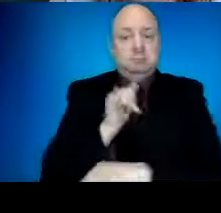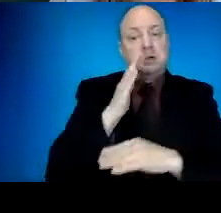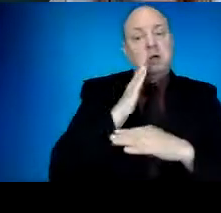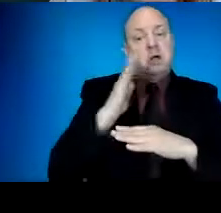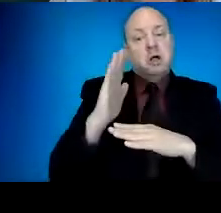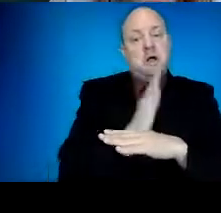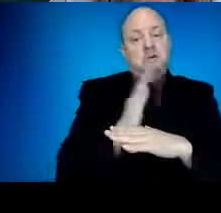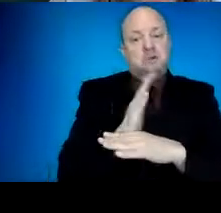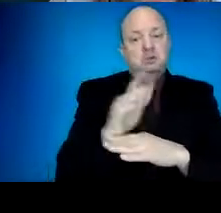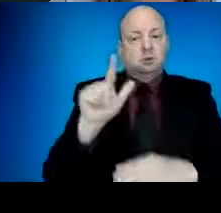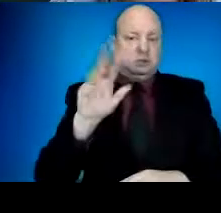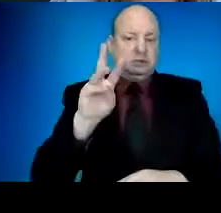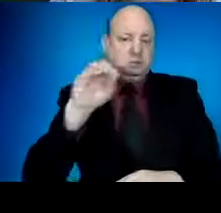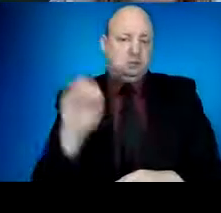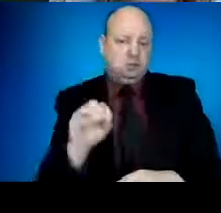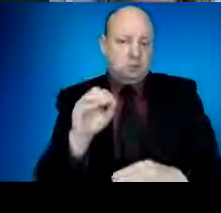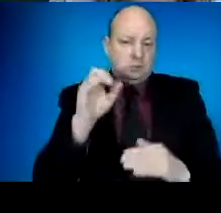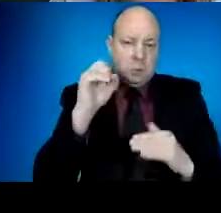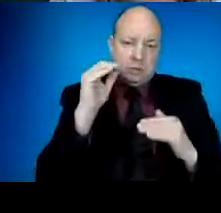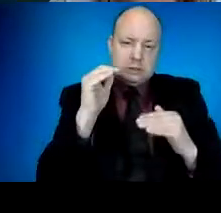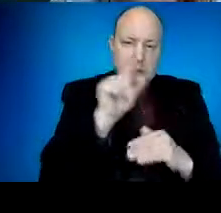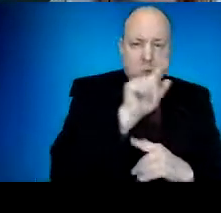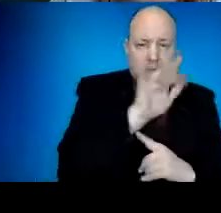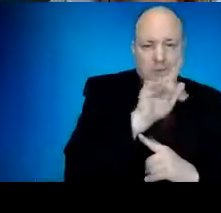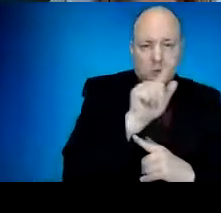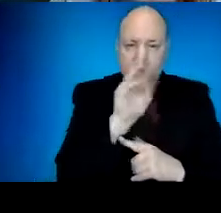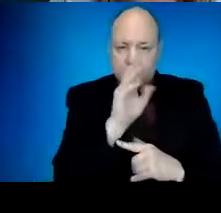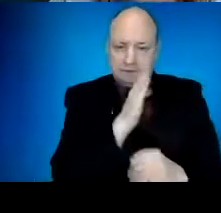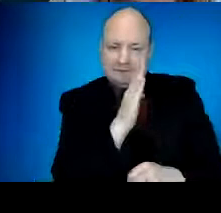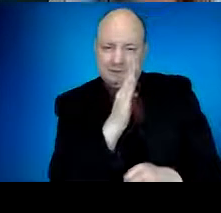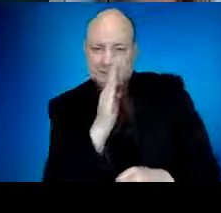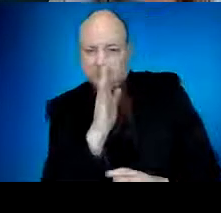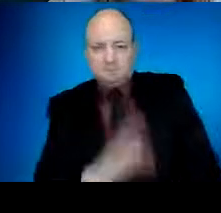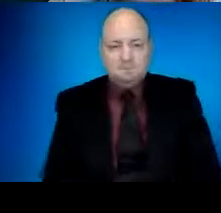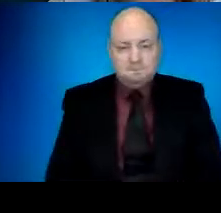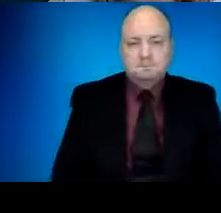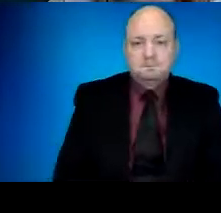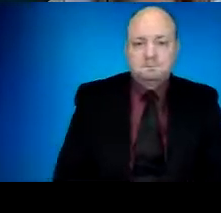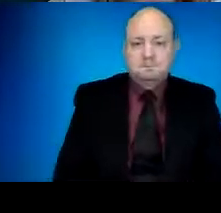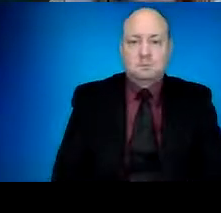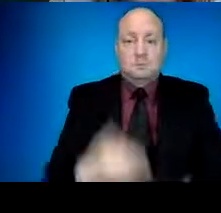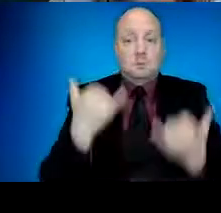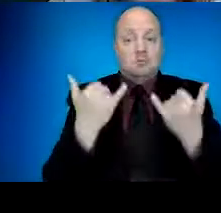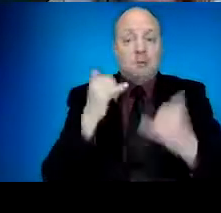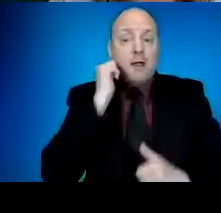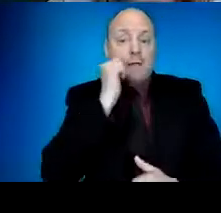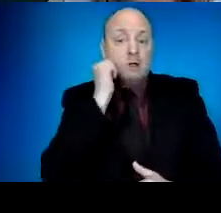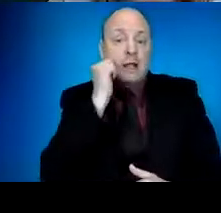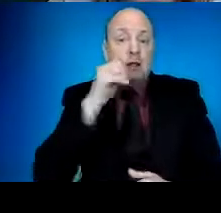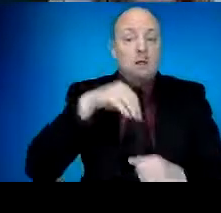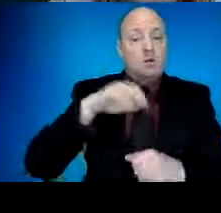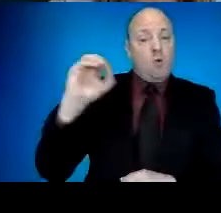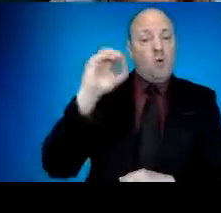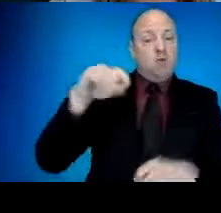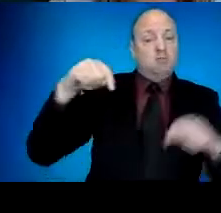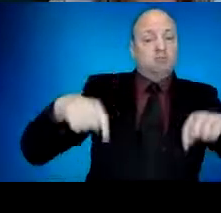,268 doses administered each day. Oregon has completed full two-dose vaccinations or single-dose